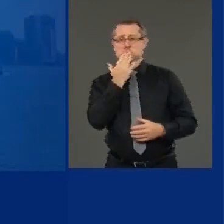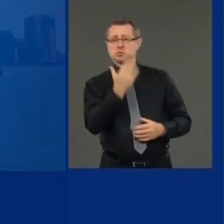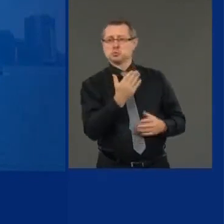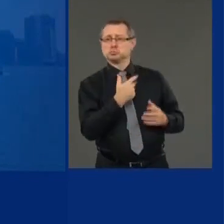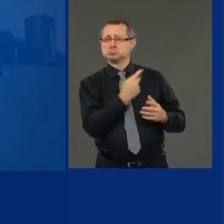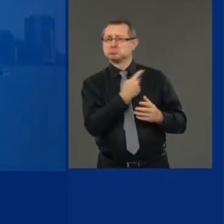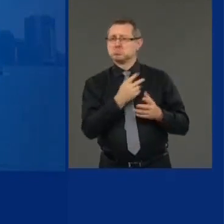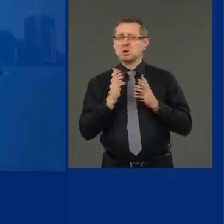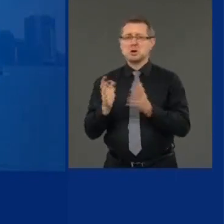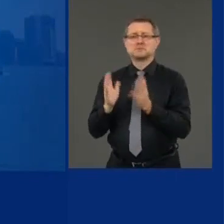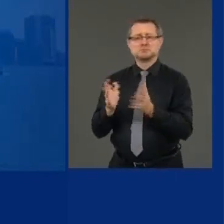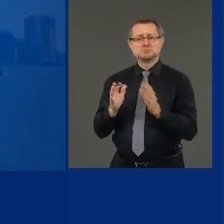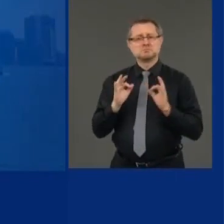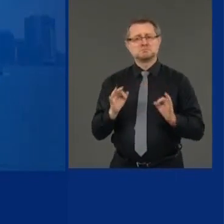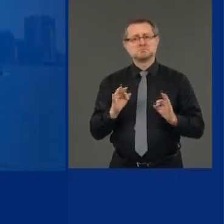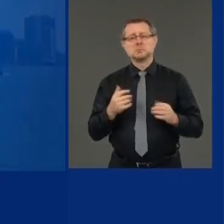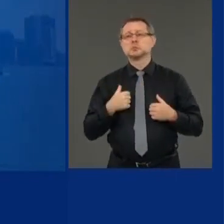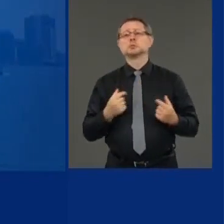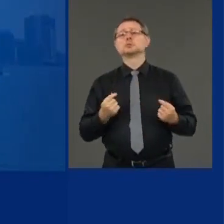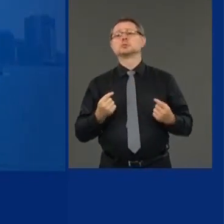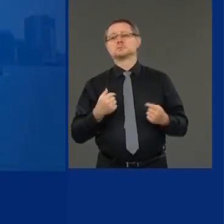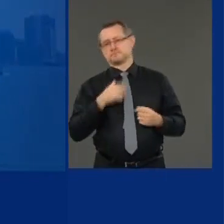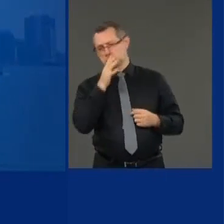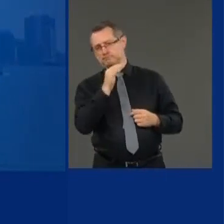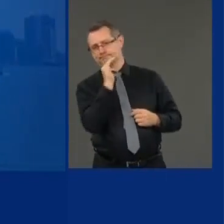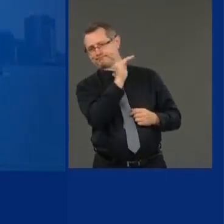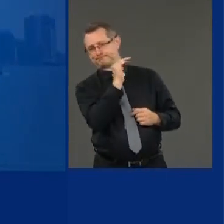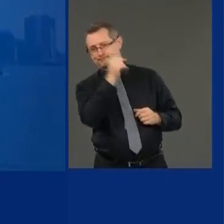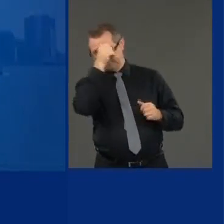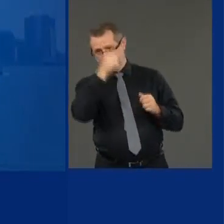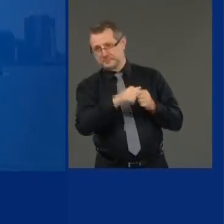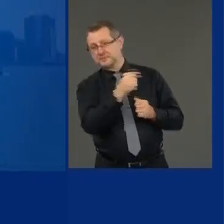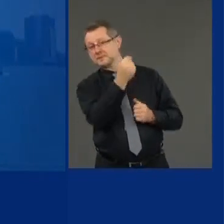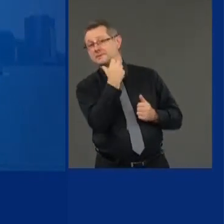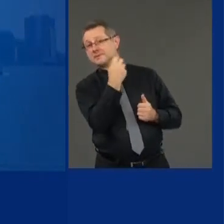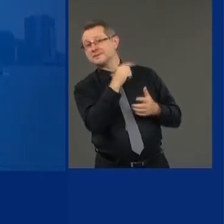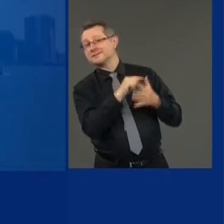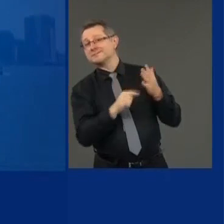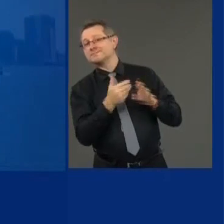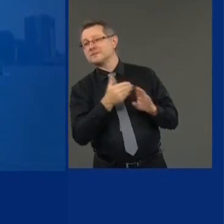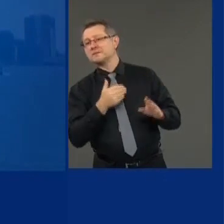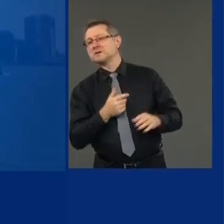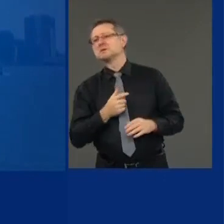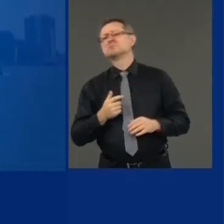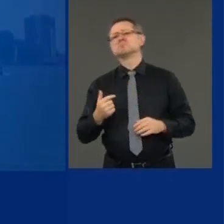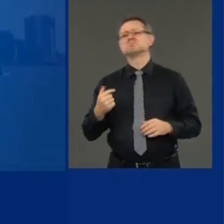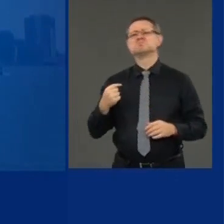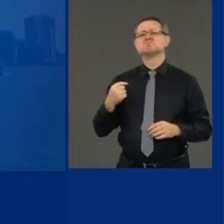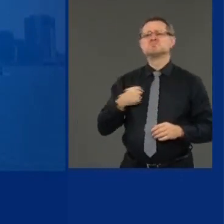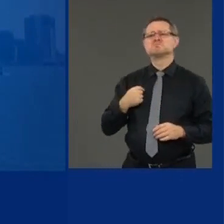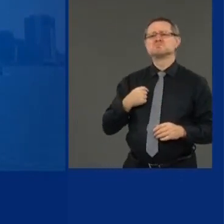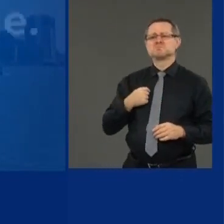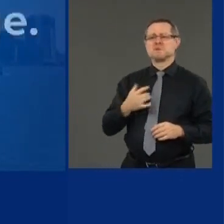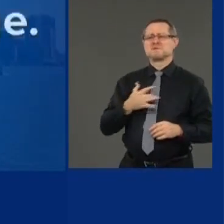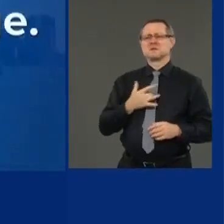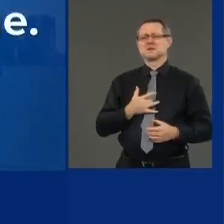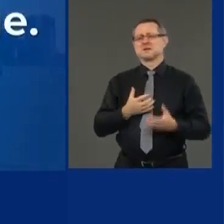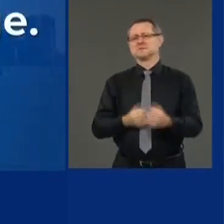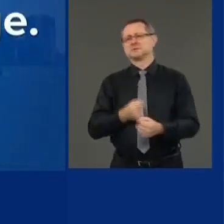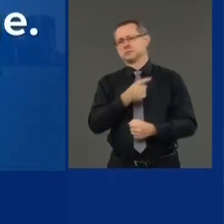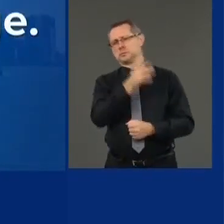I'm going to hold the president to his word. And I have no reason to believe, uh, anything other than that.